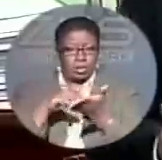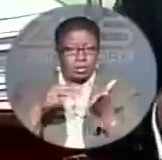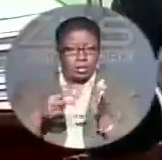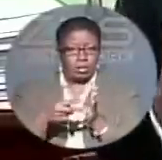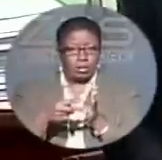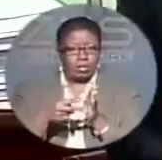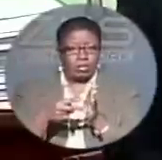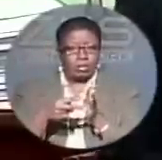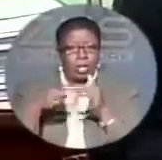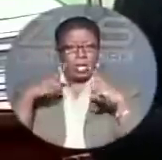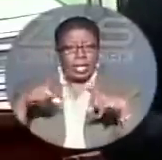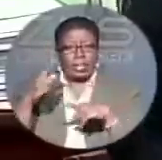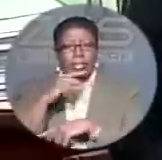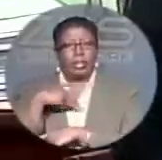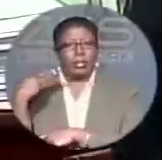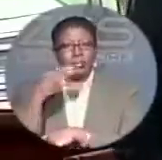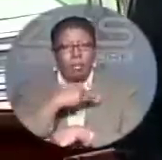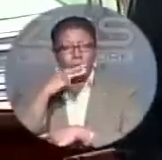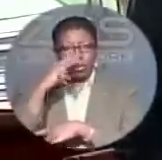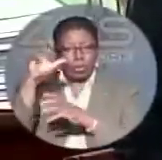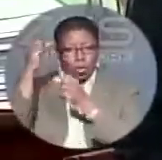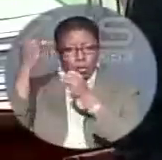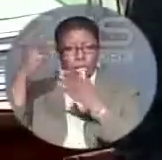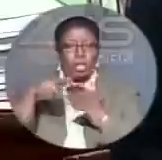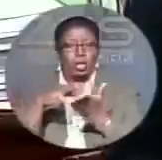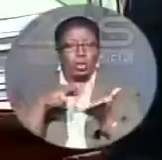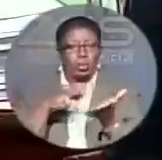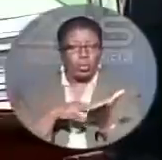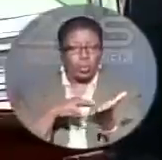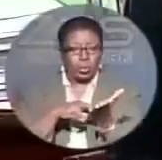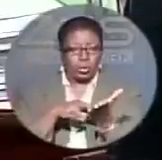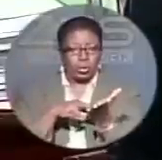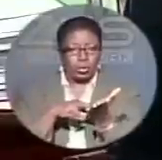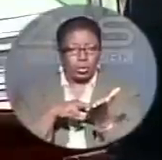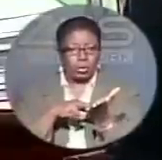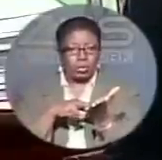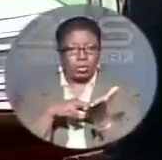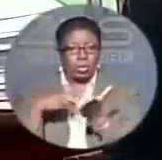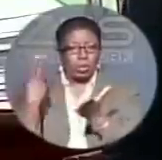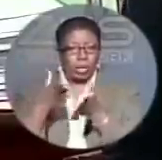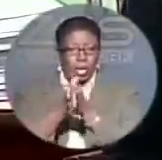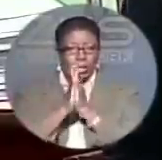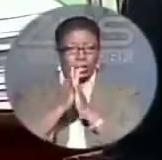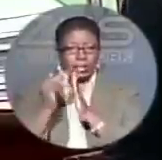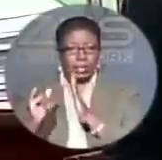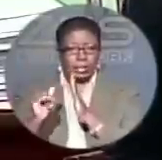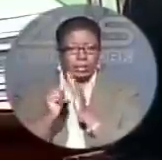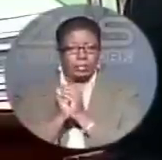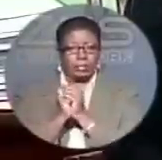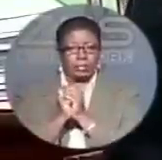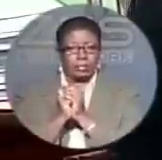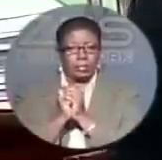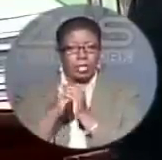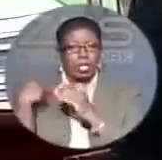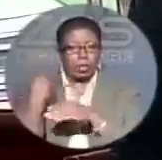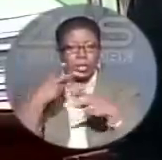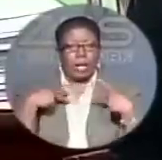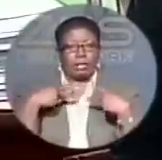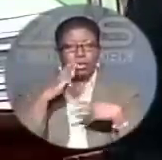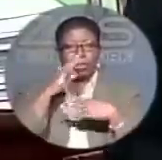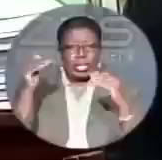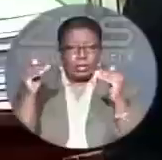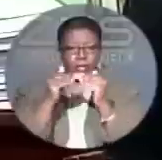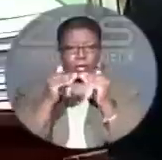purpose, Mr. Speaker. Let the member obey the rules. Mr. Speaker, that's all we're asking. We have to be fair here.